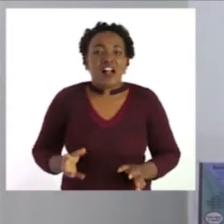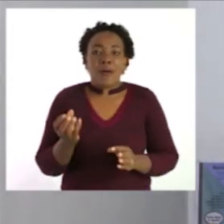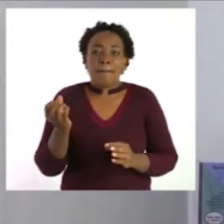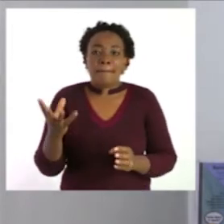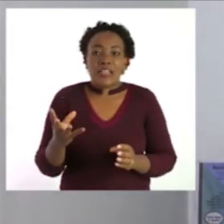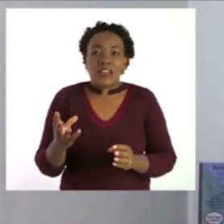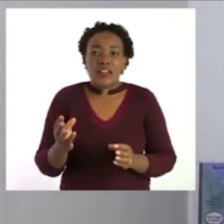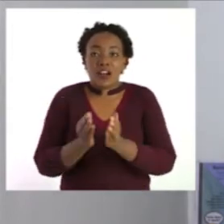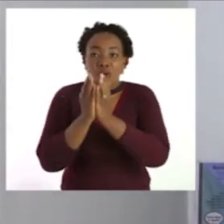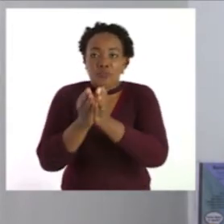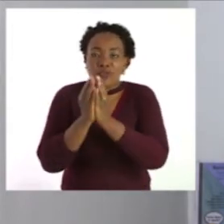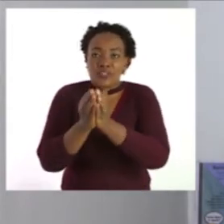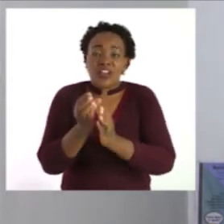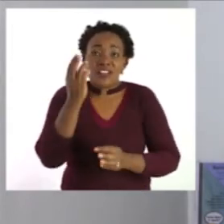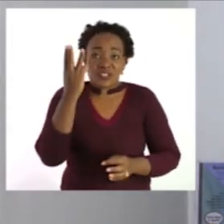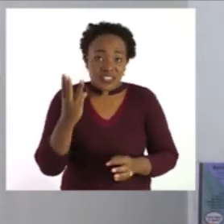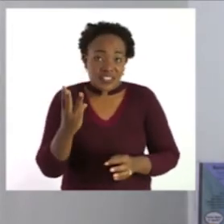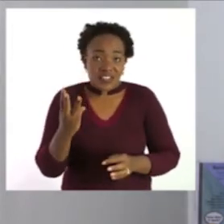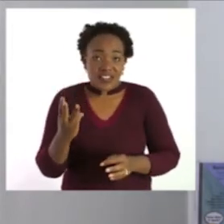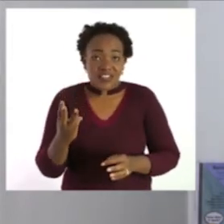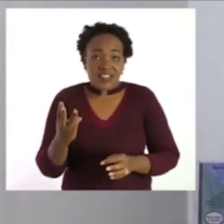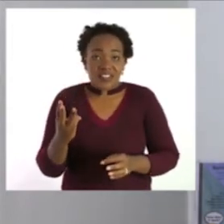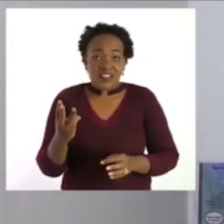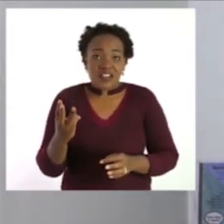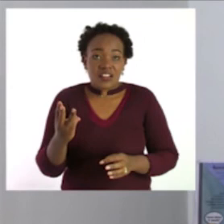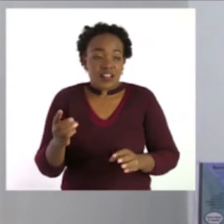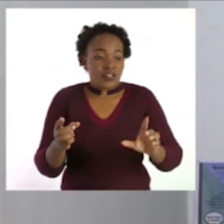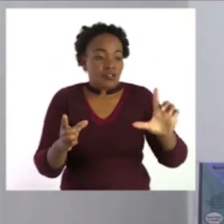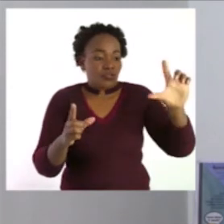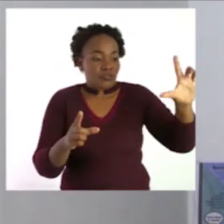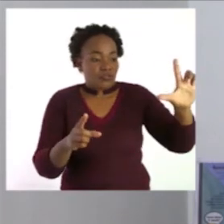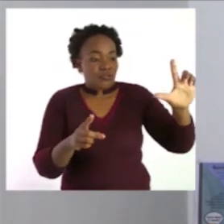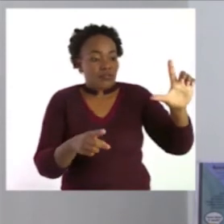Three boats. Okay. We go to boats.